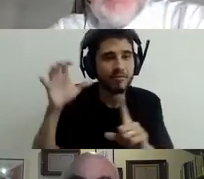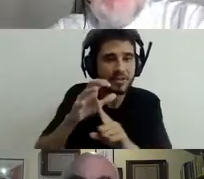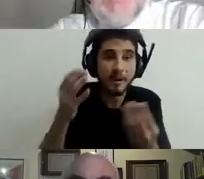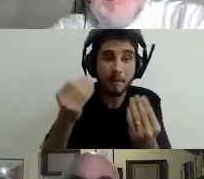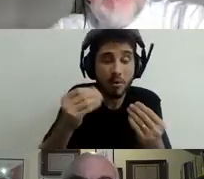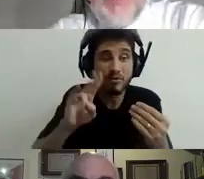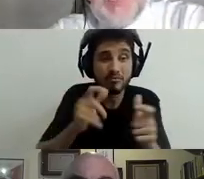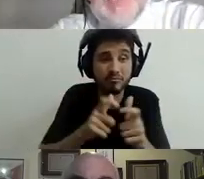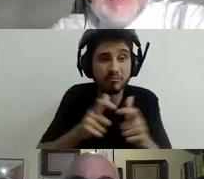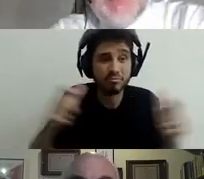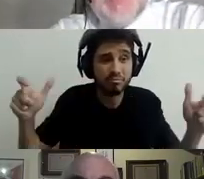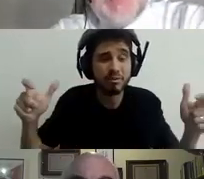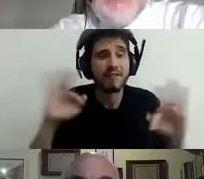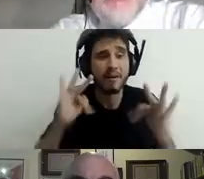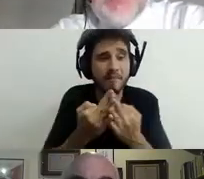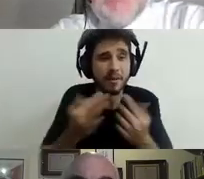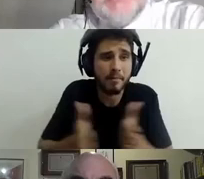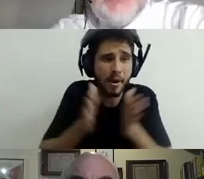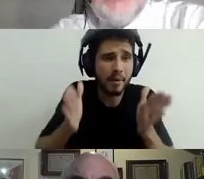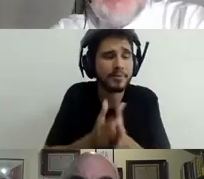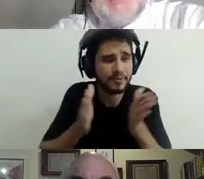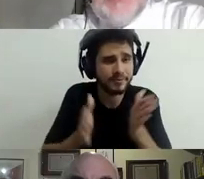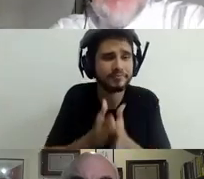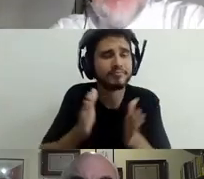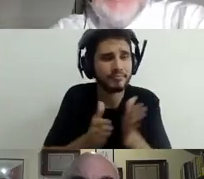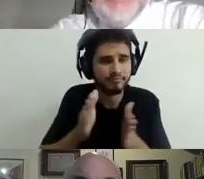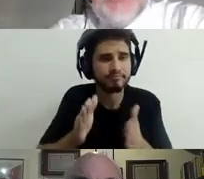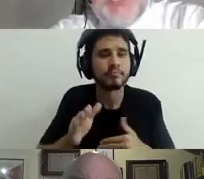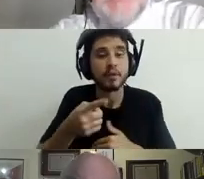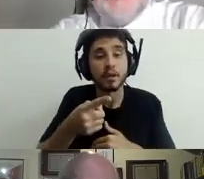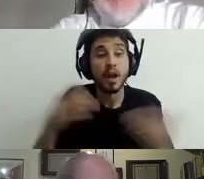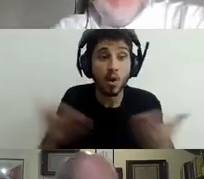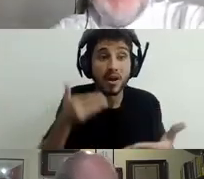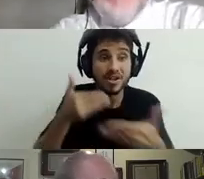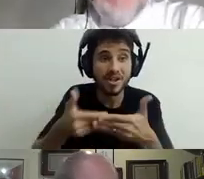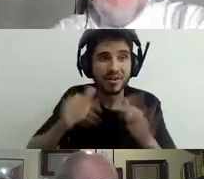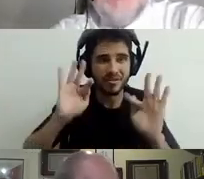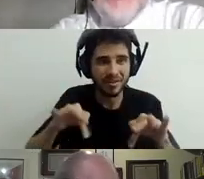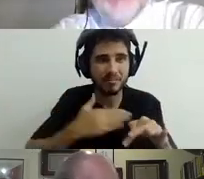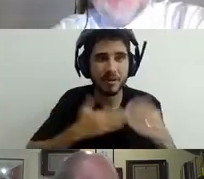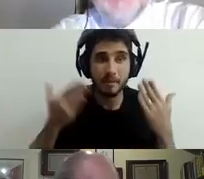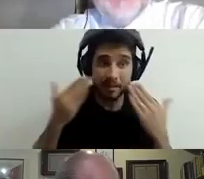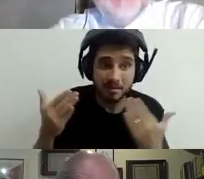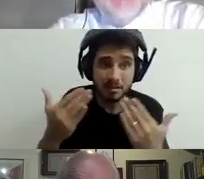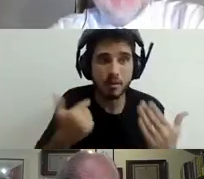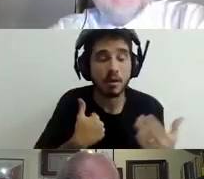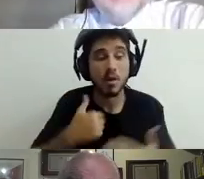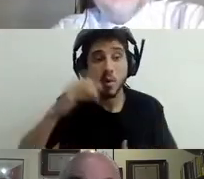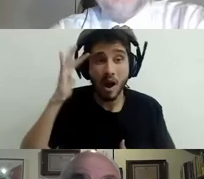is what I think that educational research can do. What are the challenges that we have to focus on?